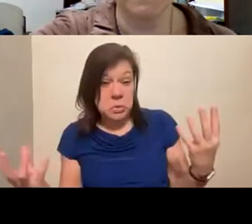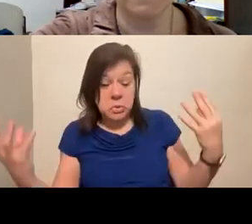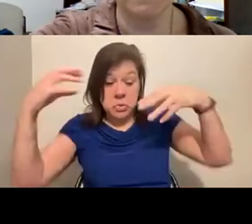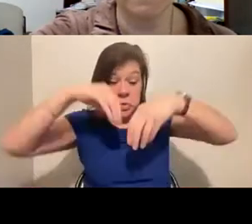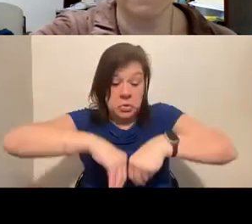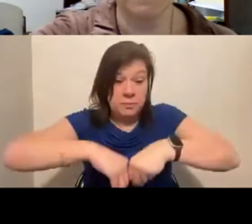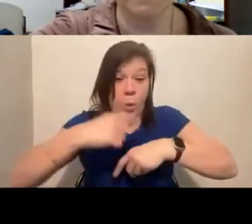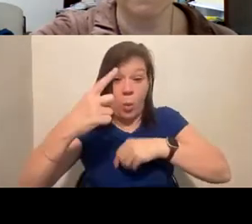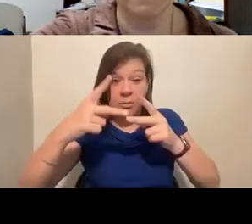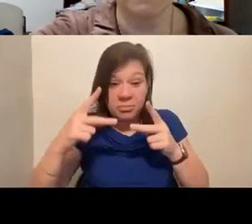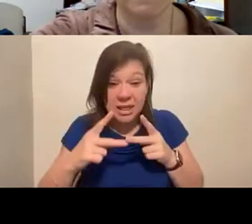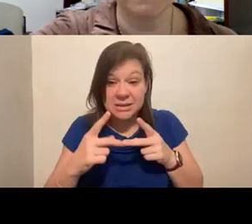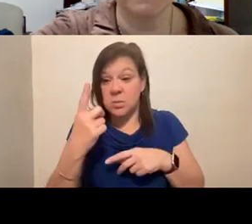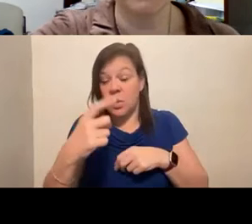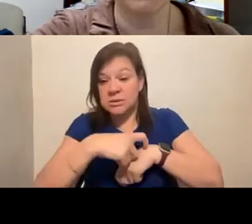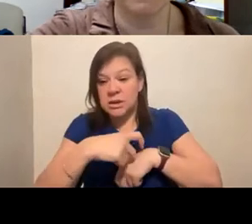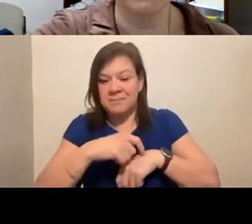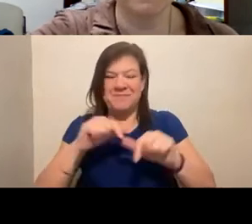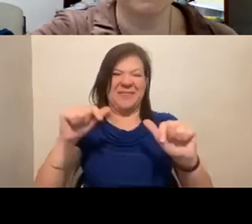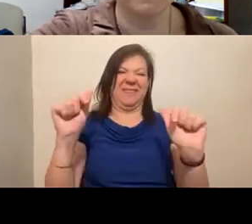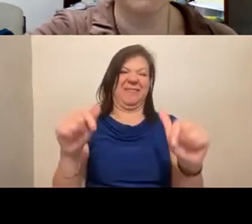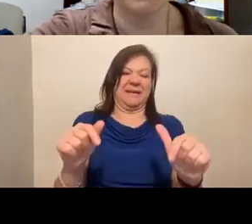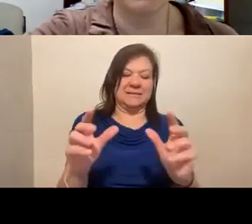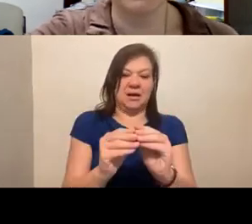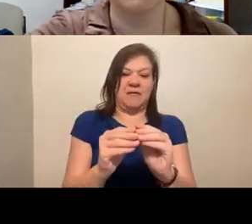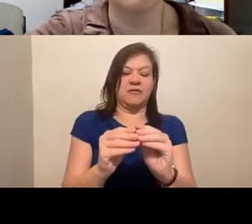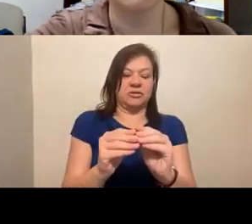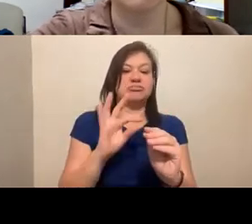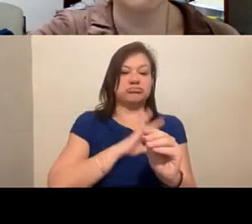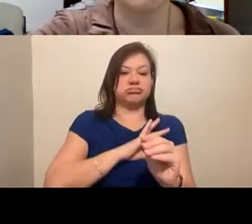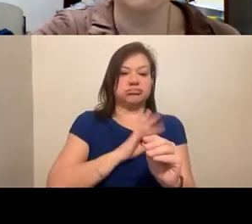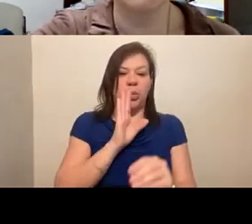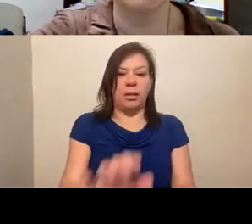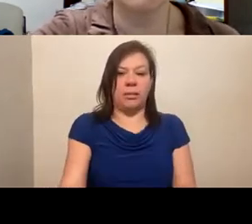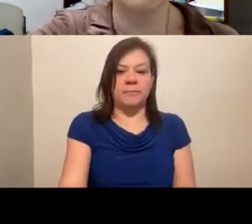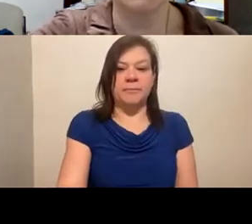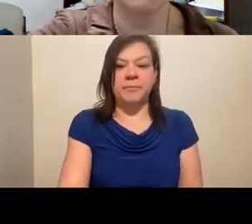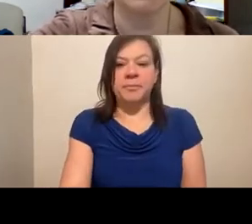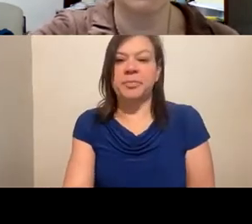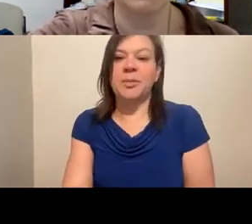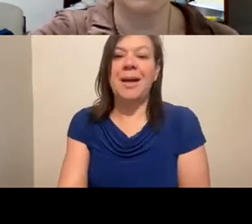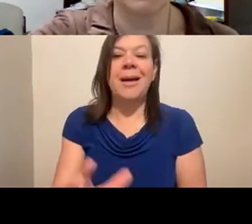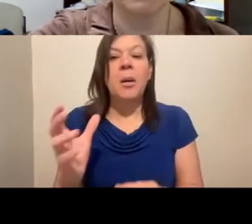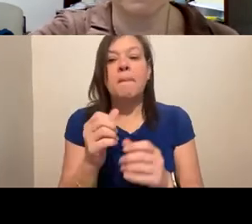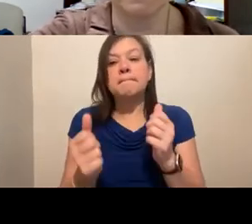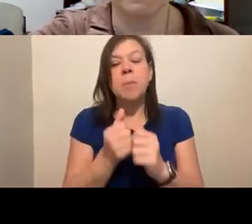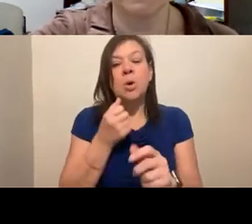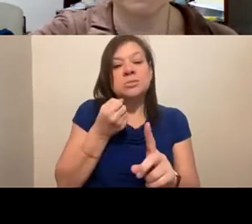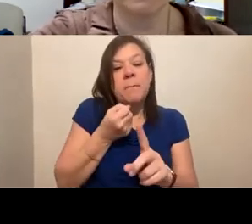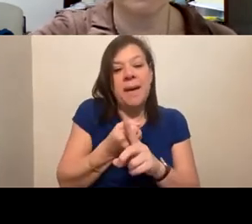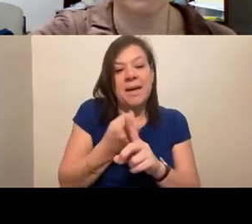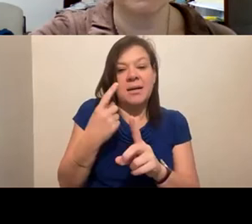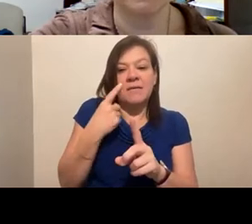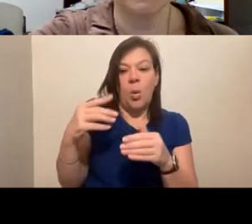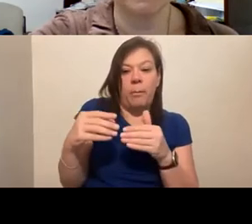one time, this is the kind of conference that you're going to get it at. So you're going to get the most bang for your buck, as opposed